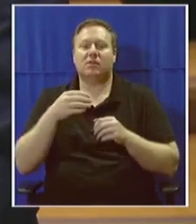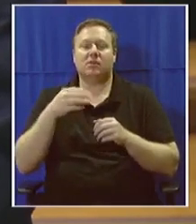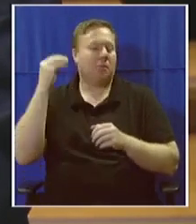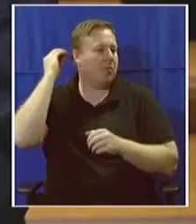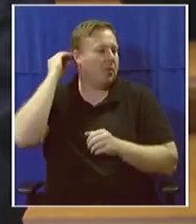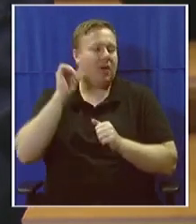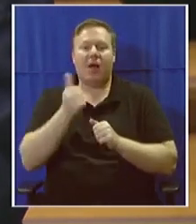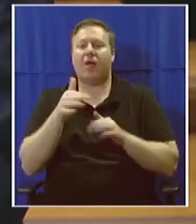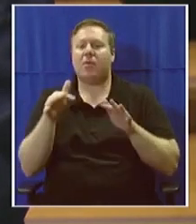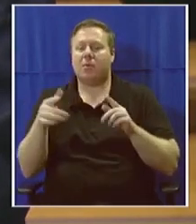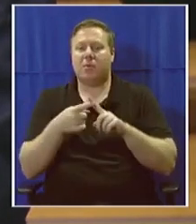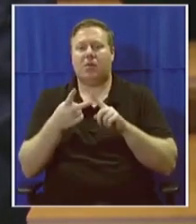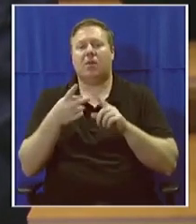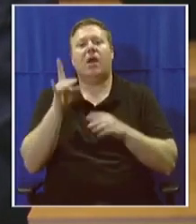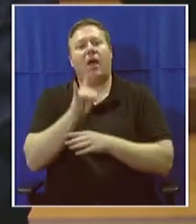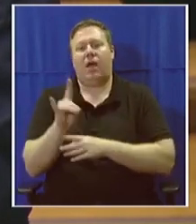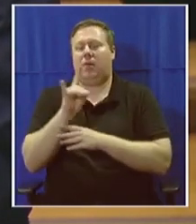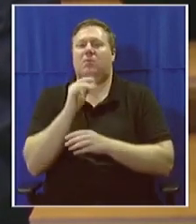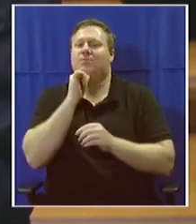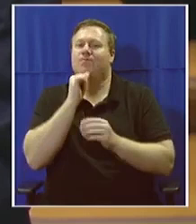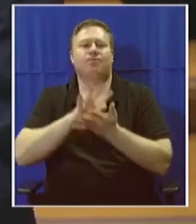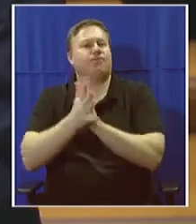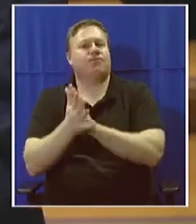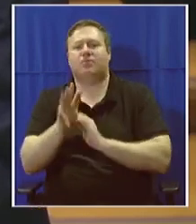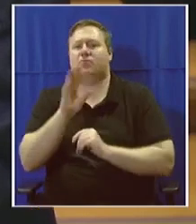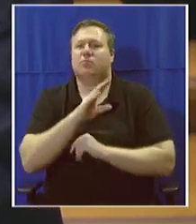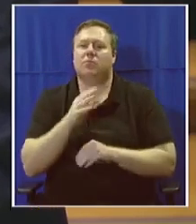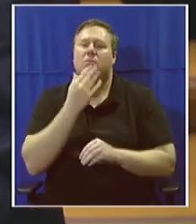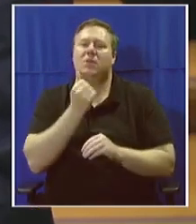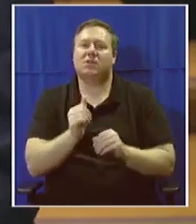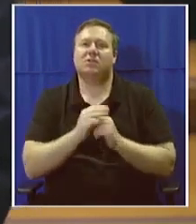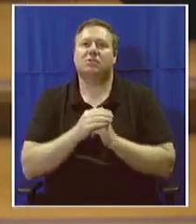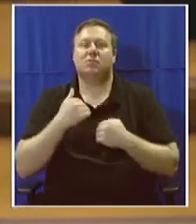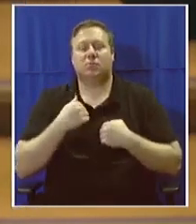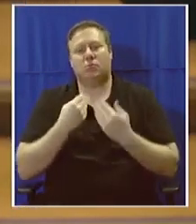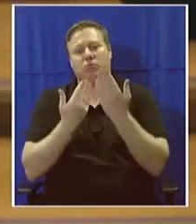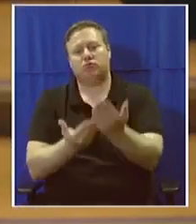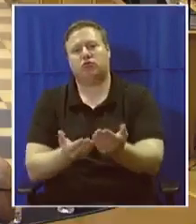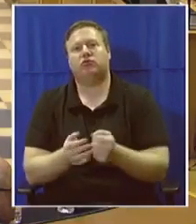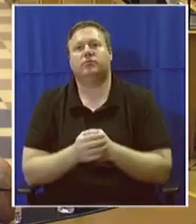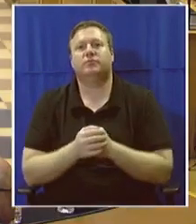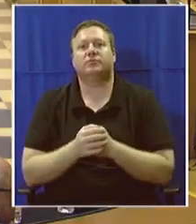as well as domestic animals that may be affected by these displays. I so move. Thank you.